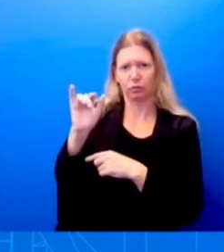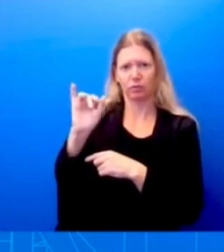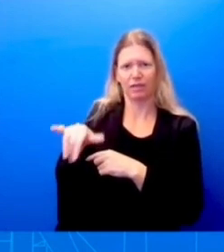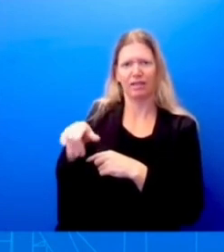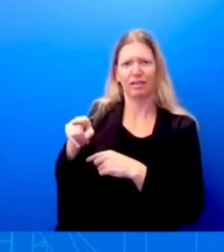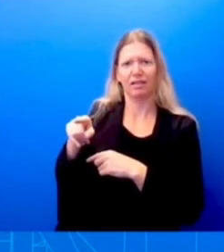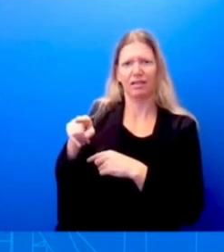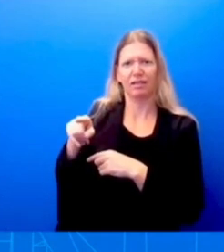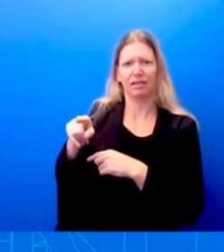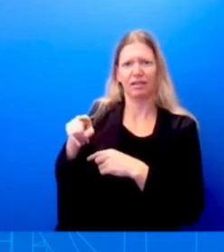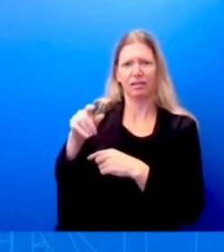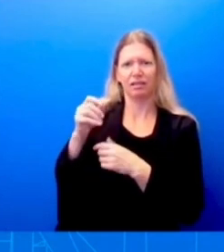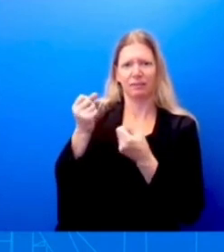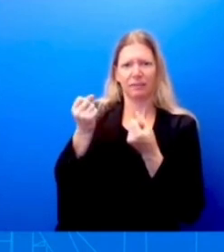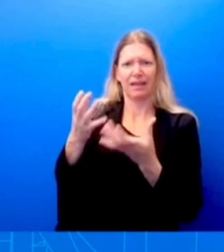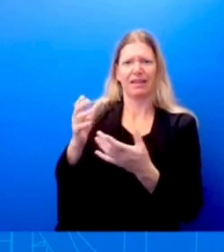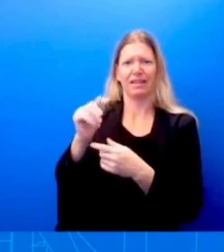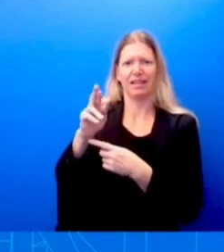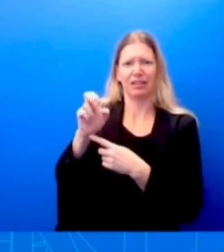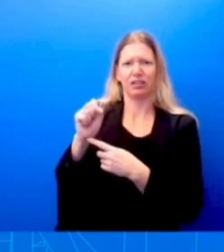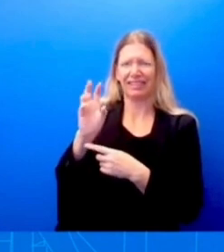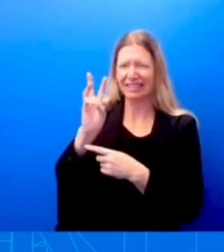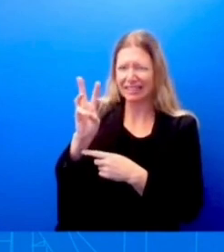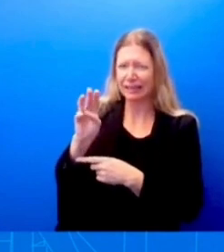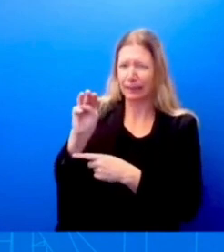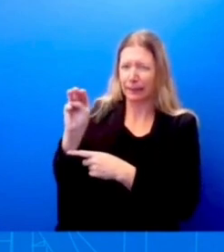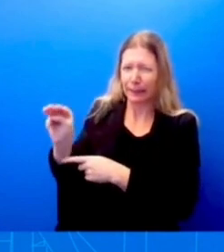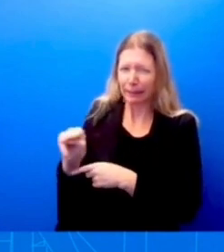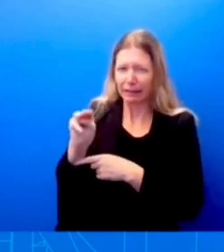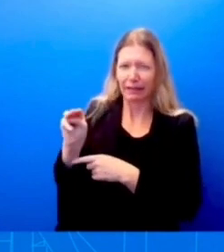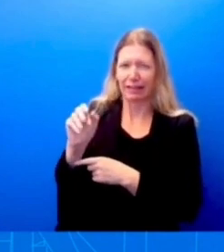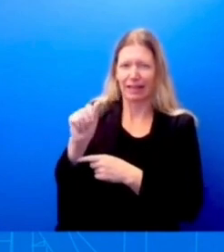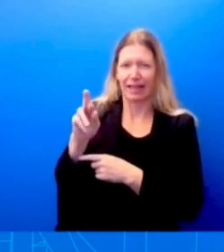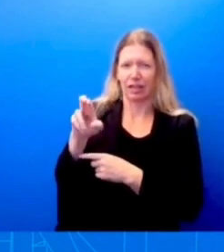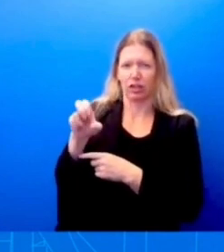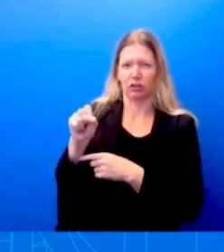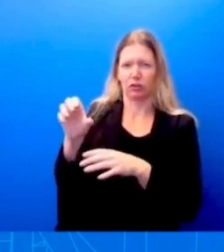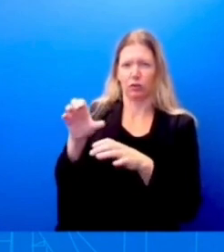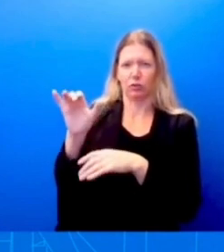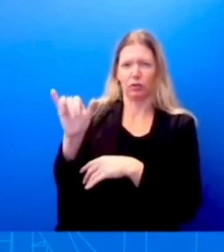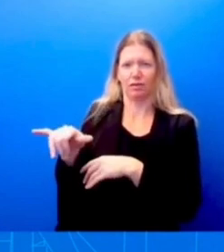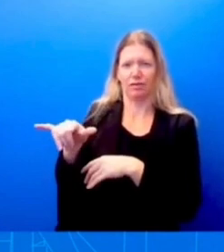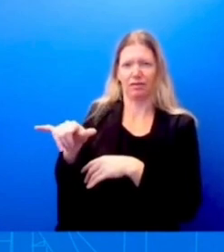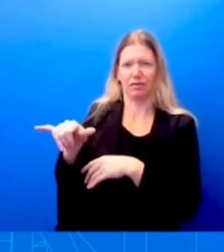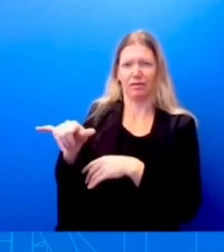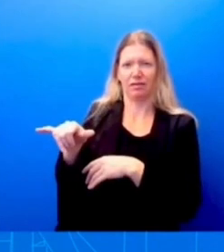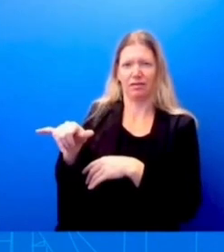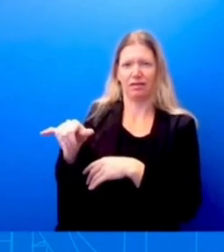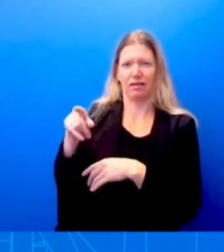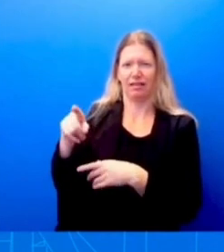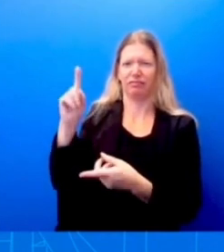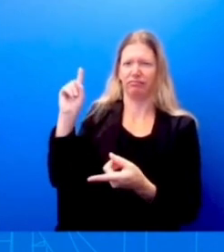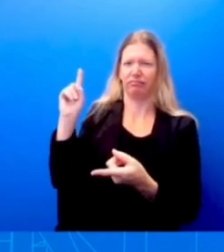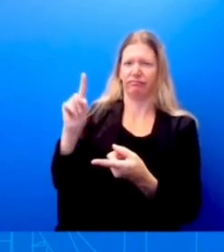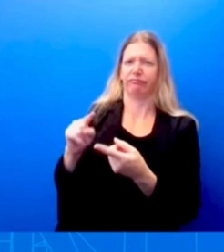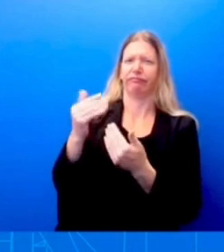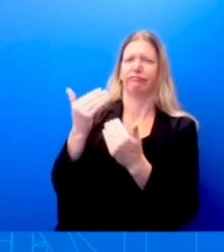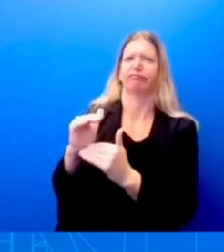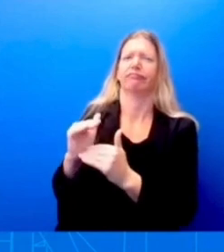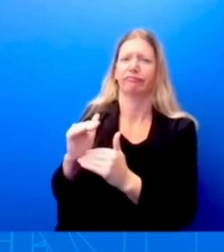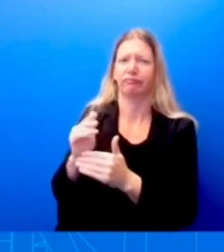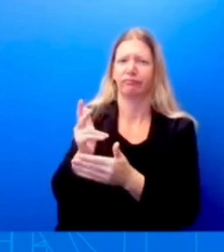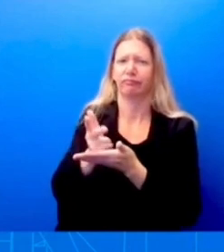to do that. And in addition, they restricted ships, uh, taking the oil from the rigs and natural gas from the rigs to the shore. Um,